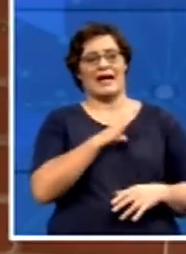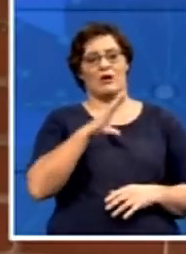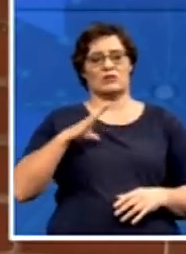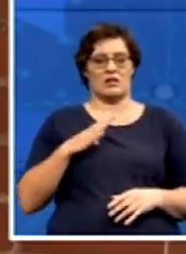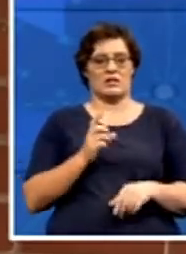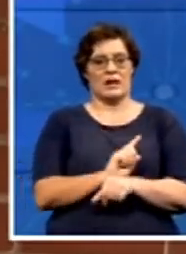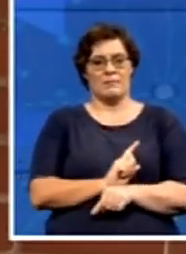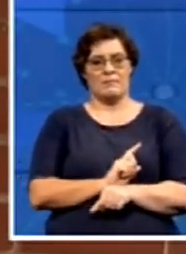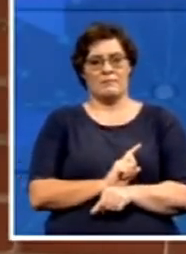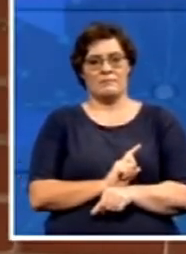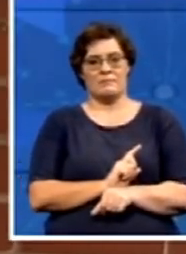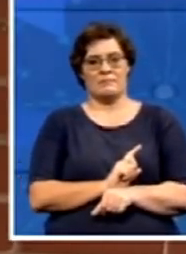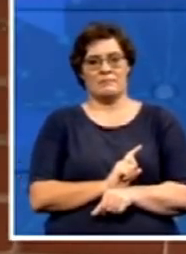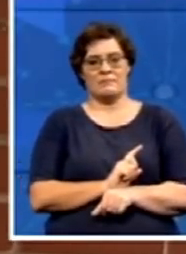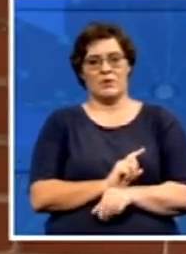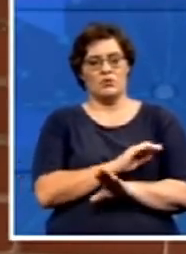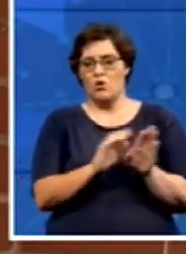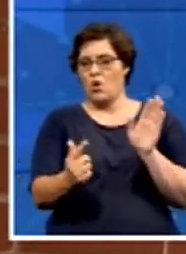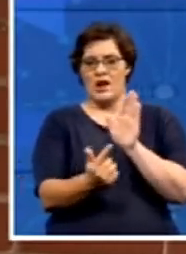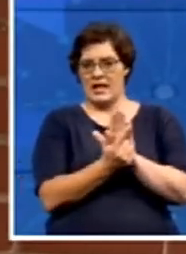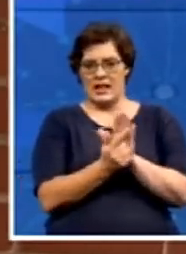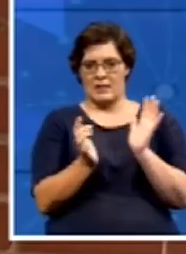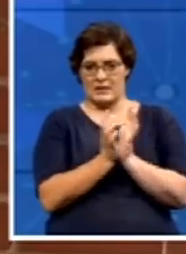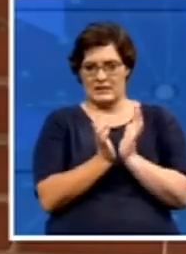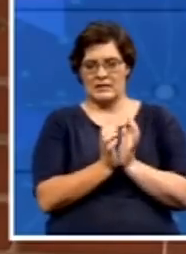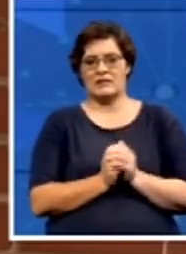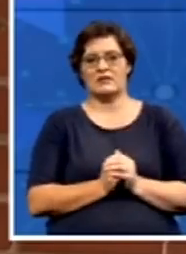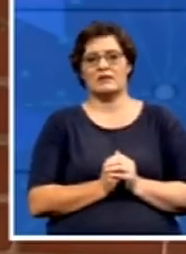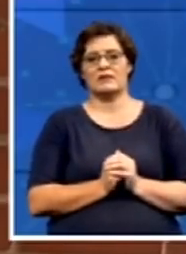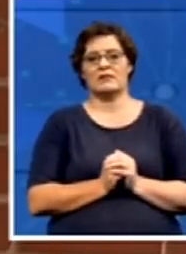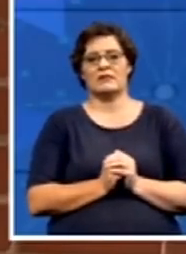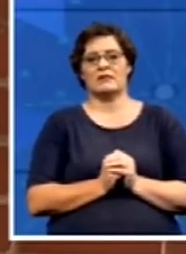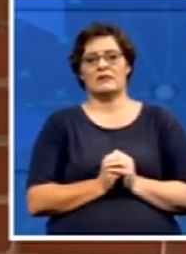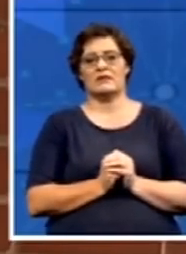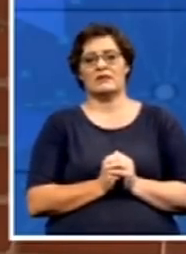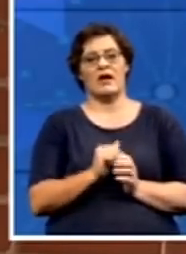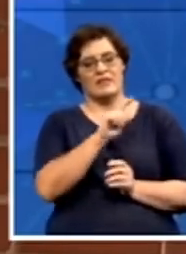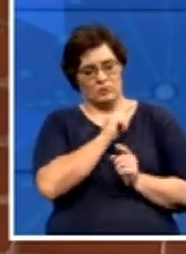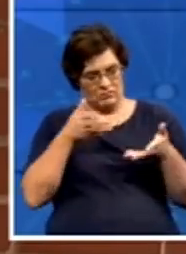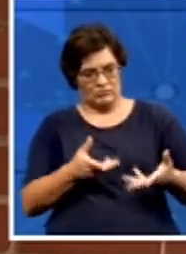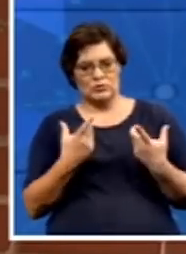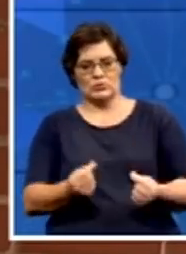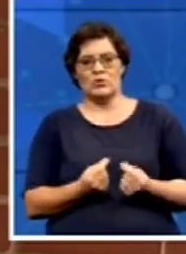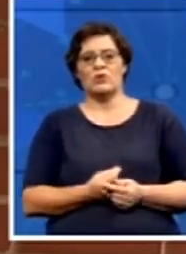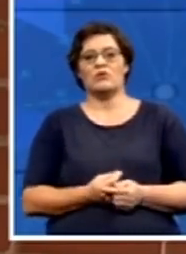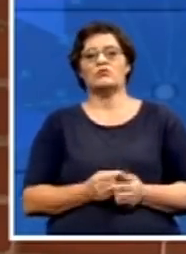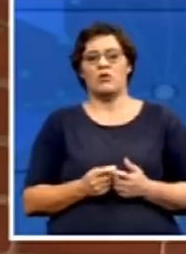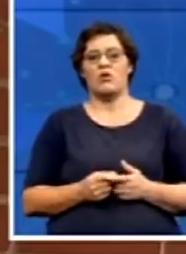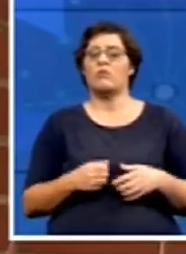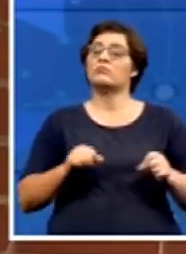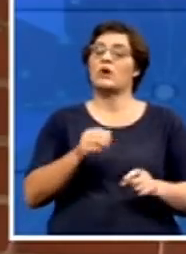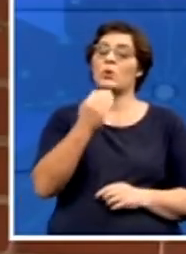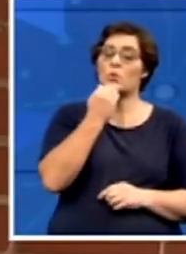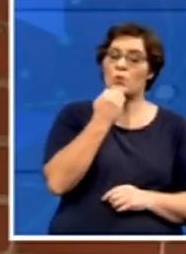illegal meeting, if it could be that. And that's what we are here to do. We are here to determine who is the presiding officer. Is it the suspended municipal